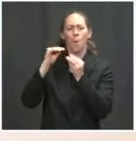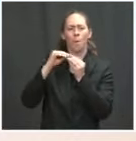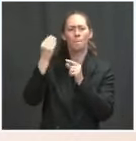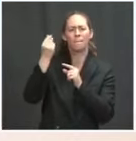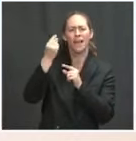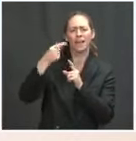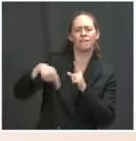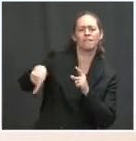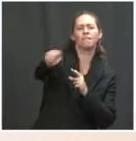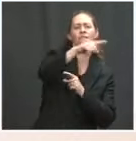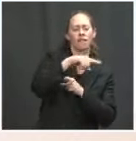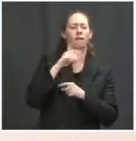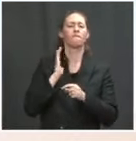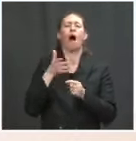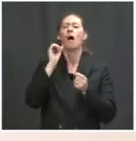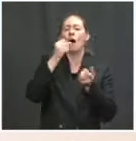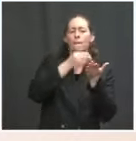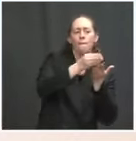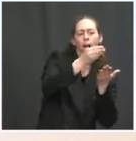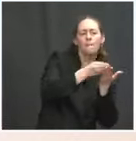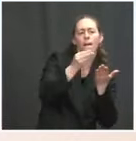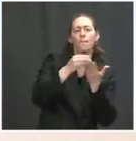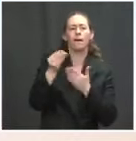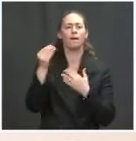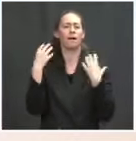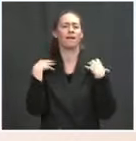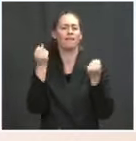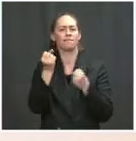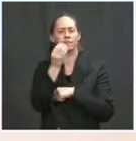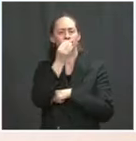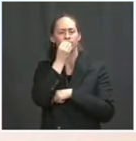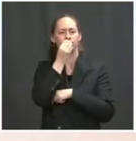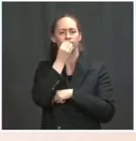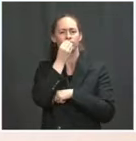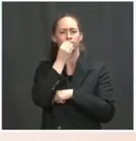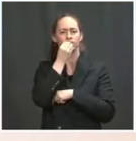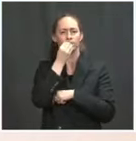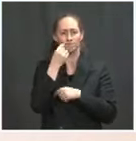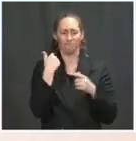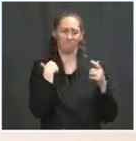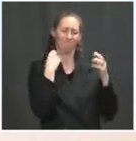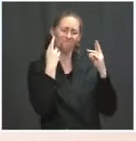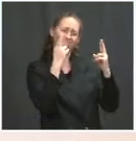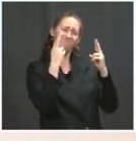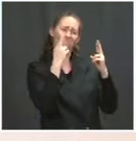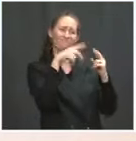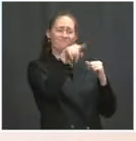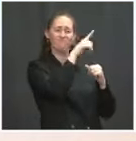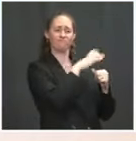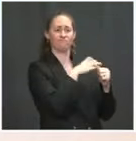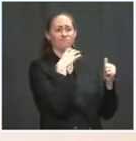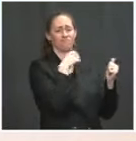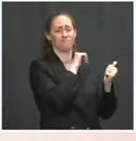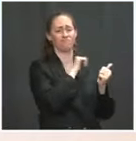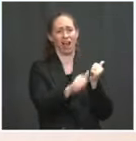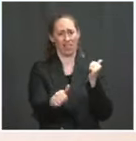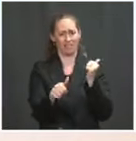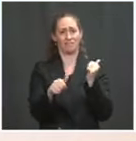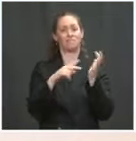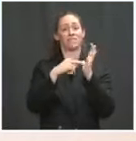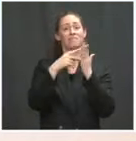And we'll be using, hopefully, with the passage of the American Families Plan, a more targeted effort in high-poverty schools, elementary schools, to expand universal